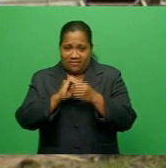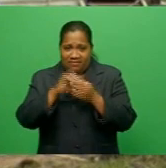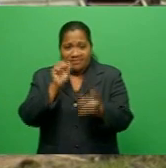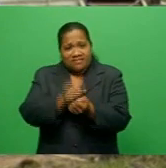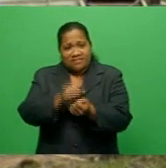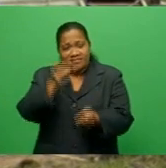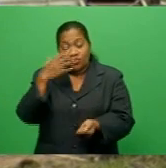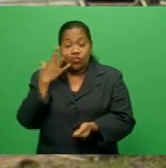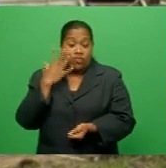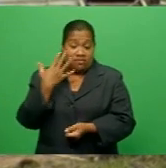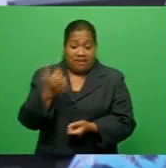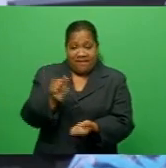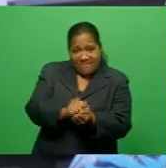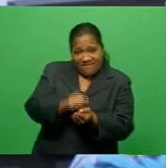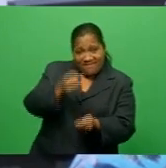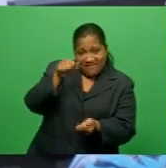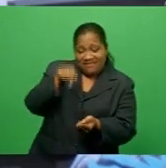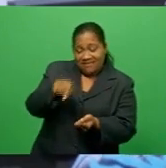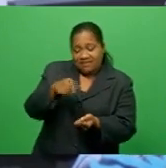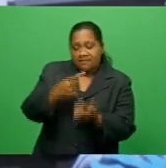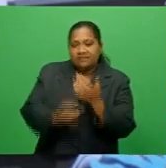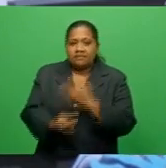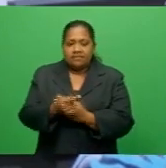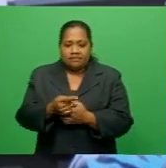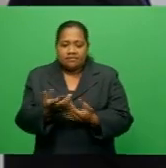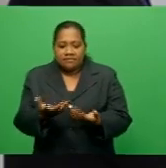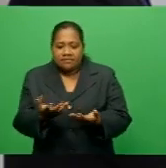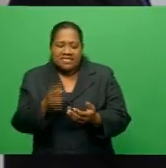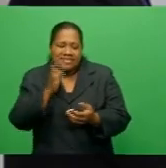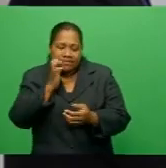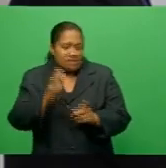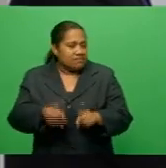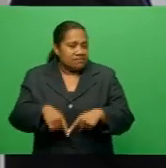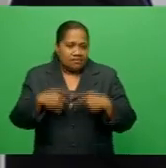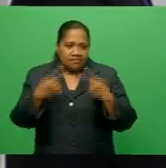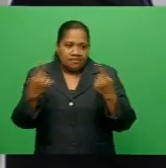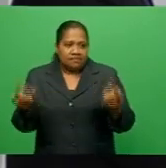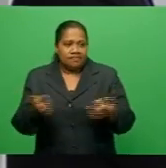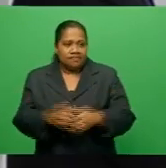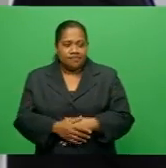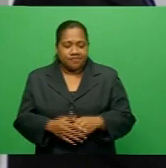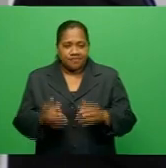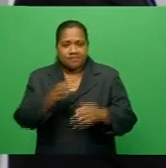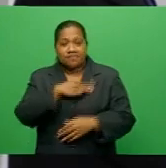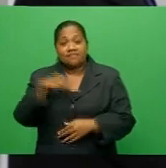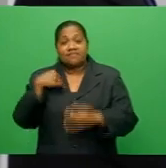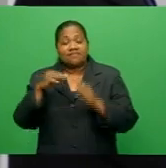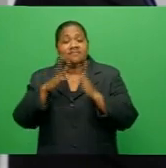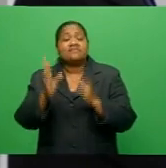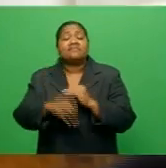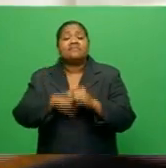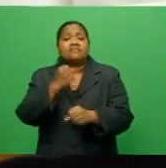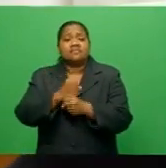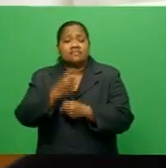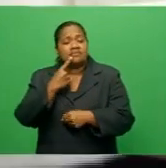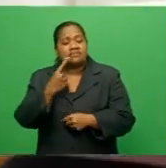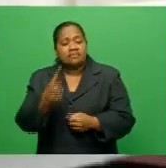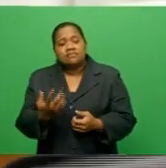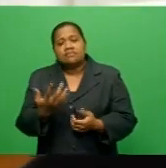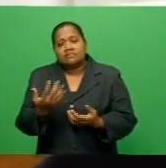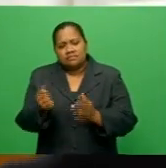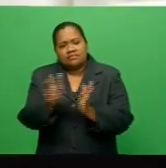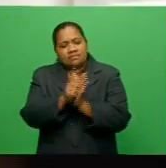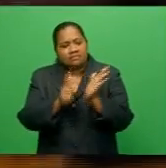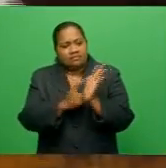We will have a title, but realistically it's a little bit different. Minister for Housing, Pramila Kumar says there are laws in place